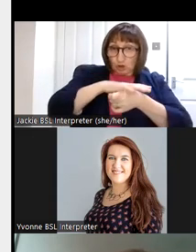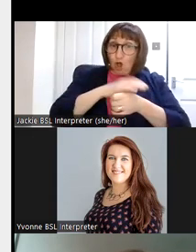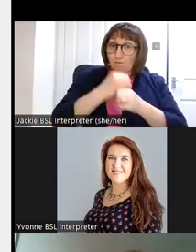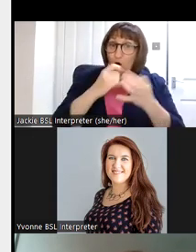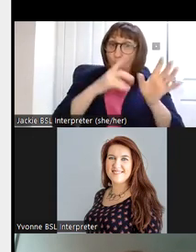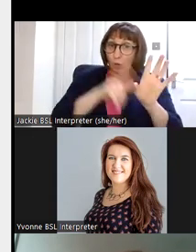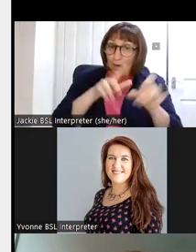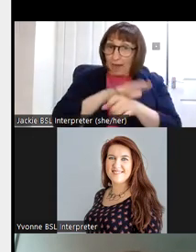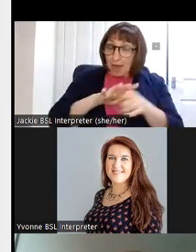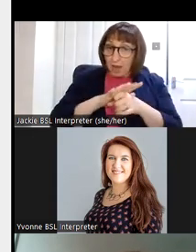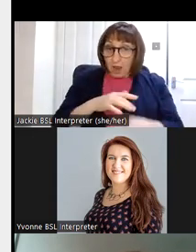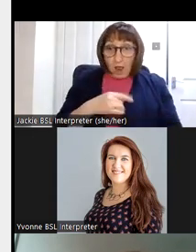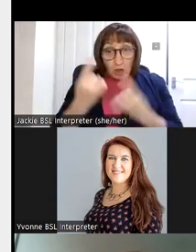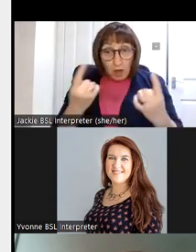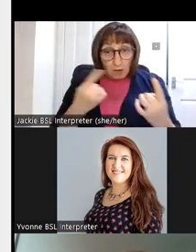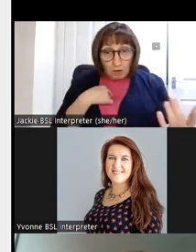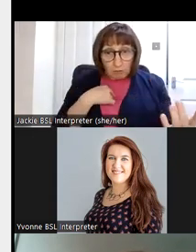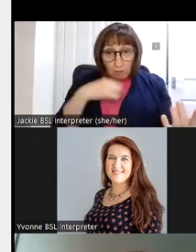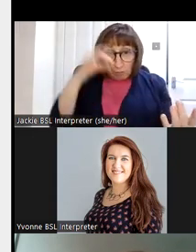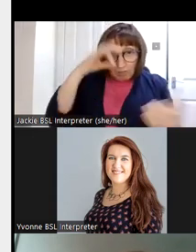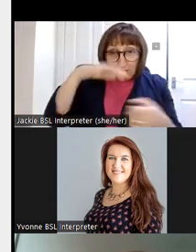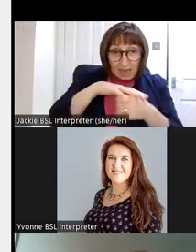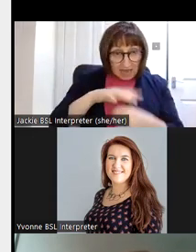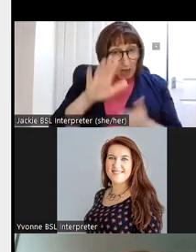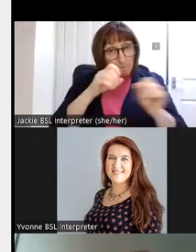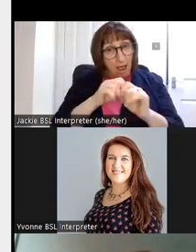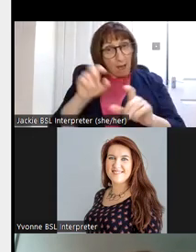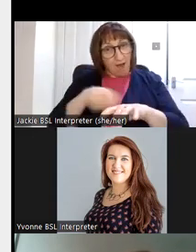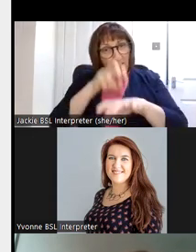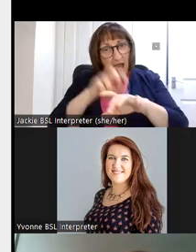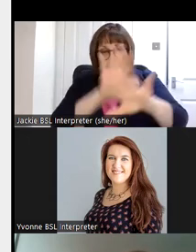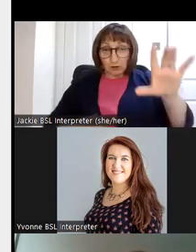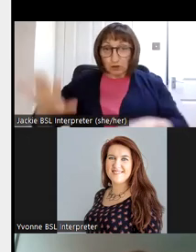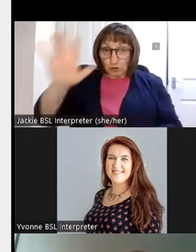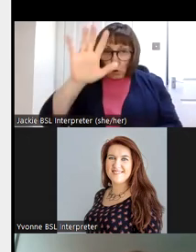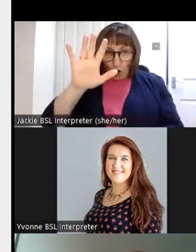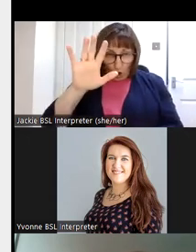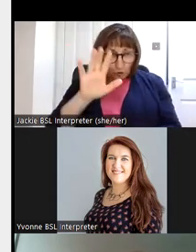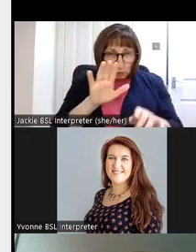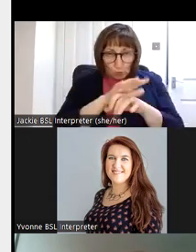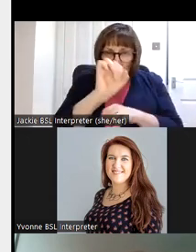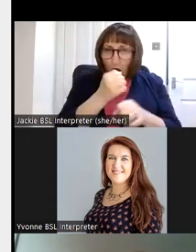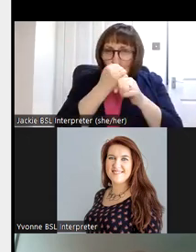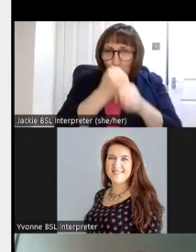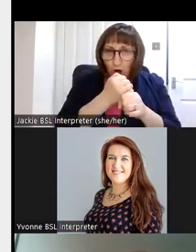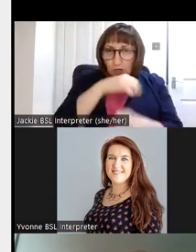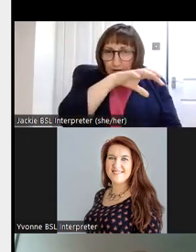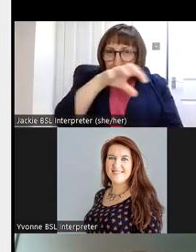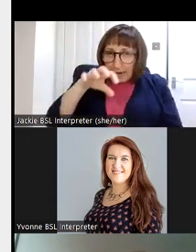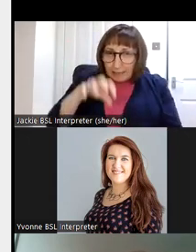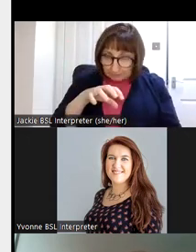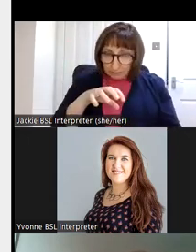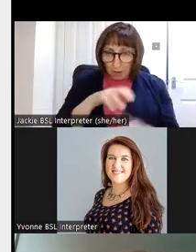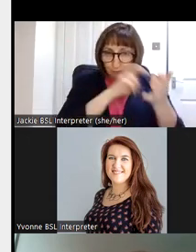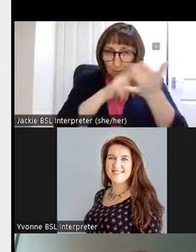Galway so anyone that's not familiar this is a map of Ireland showing all the church sites that are recorded